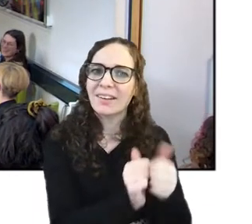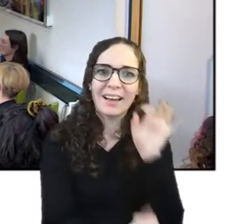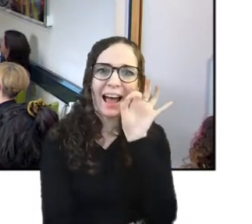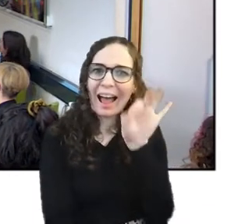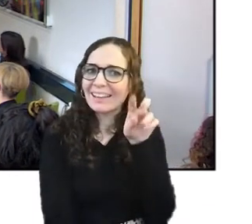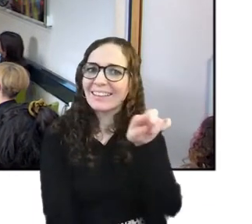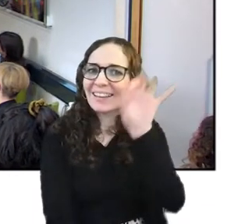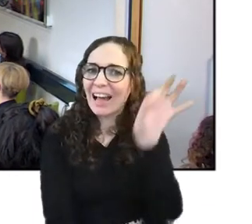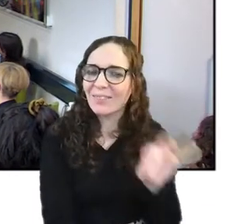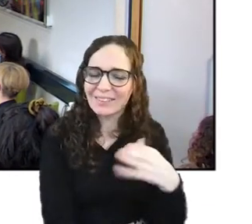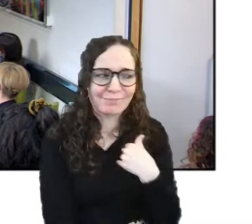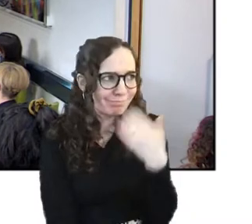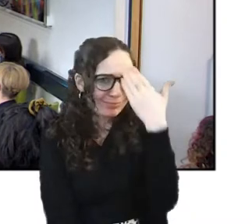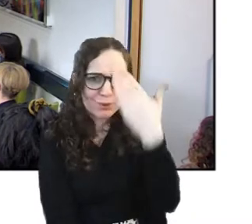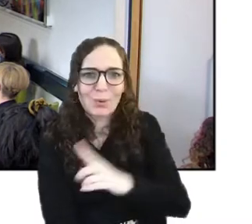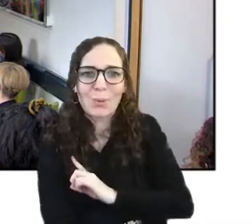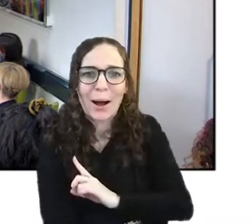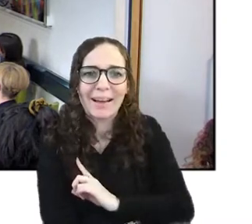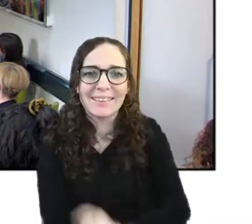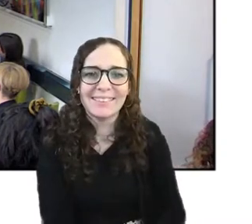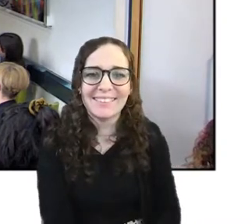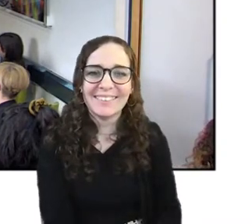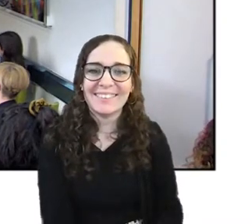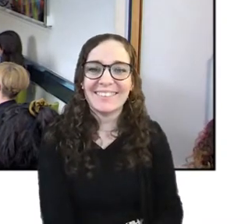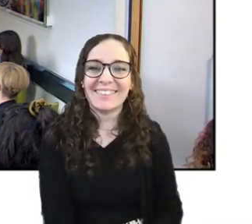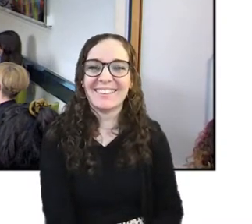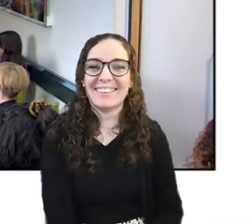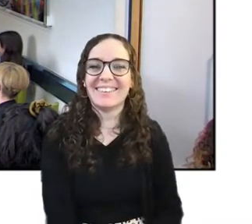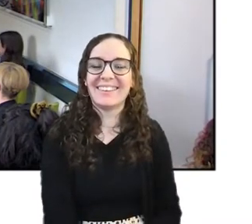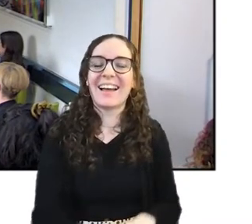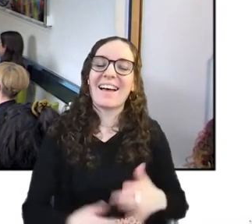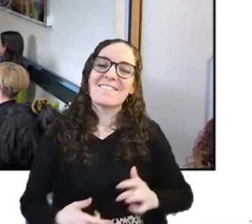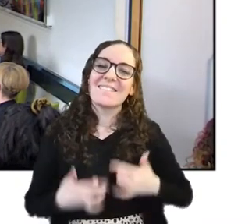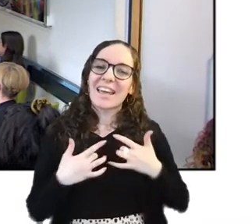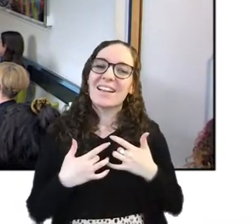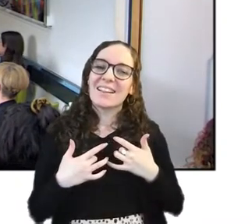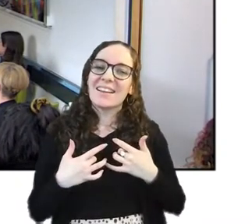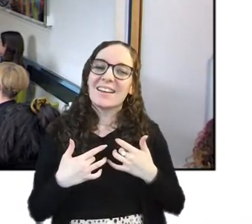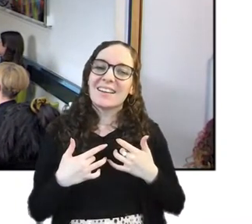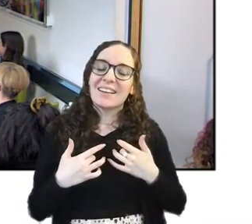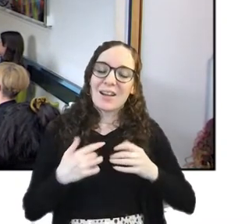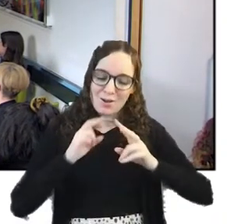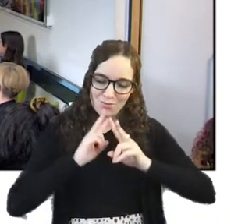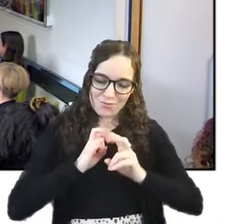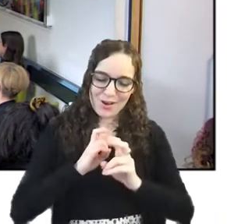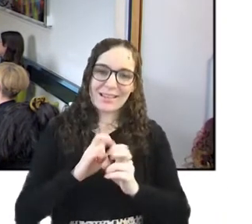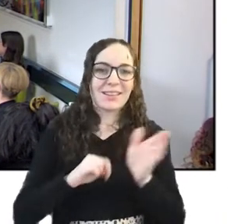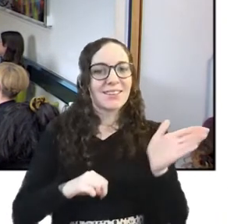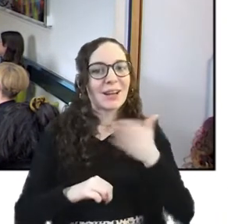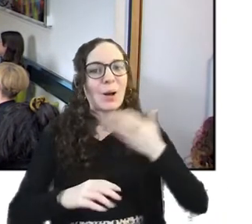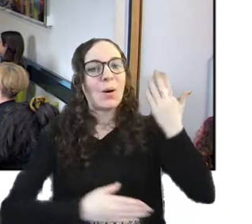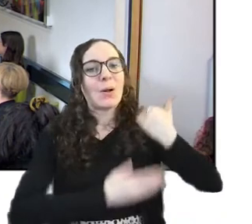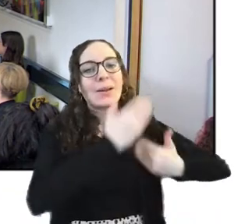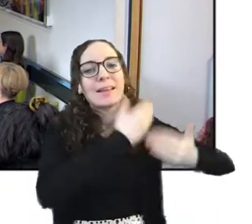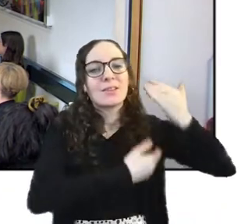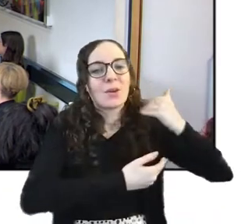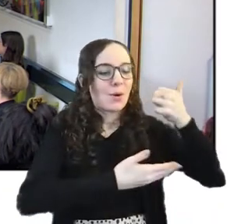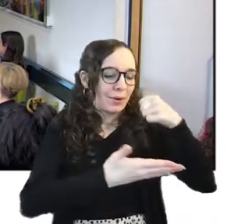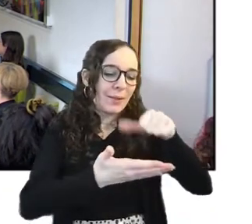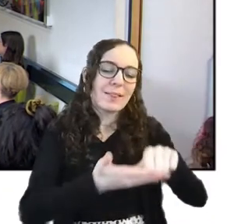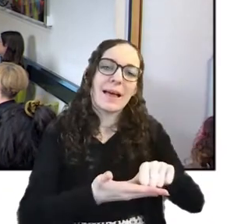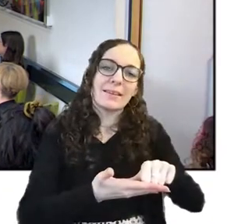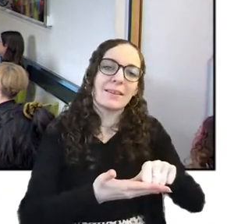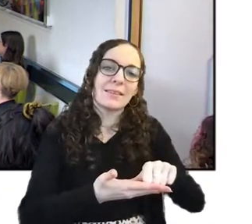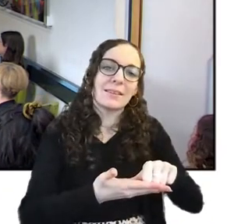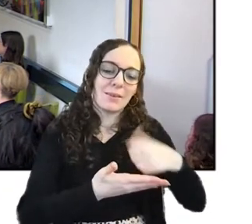yeah i think like i mean researching all the historical letters um that i ended up using